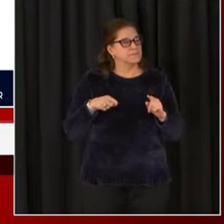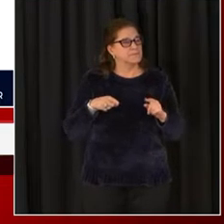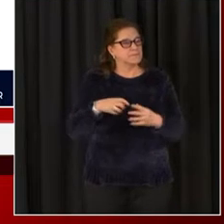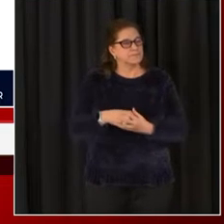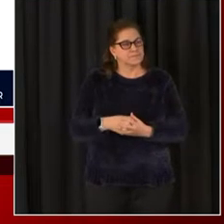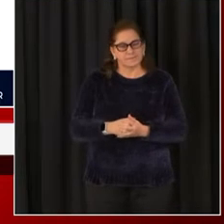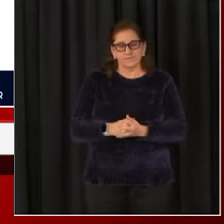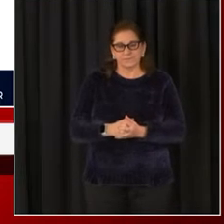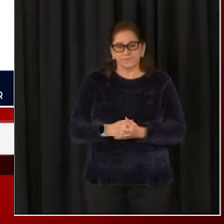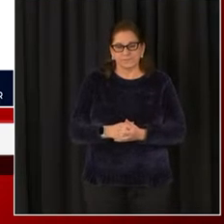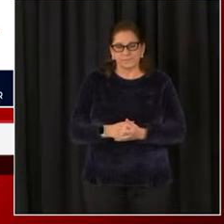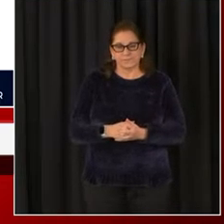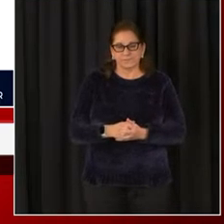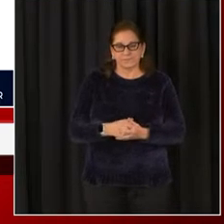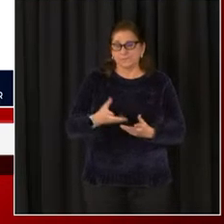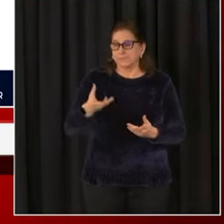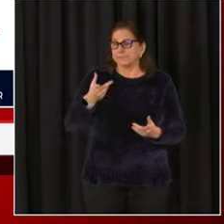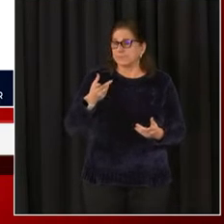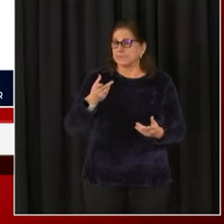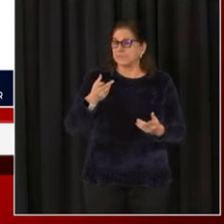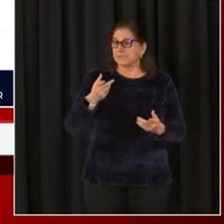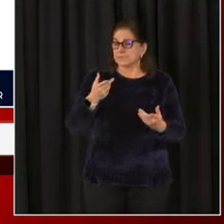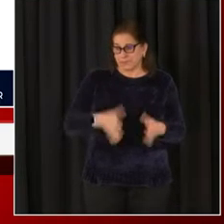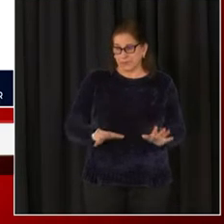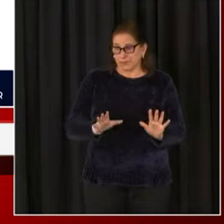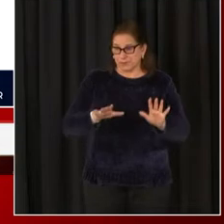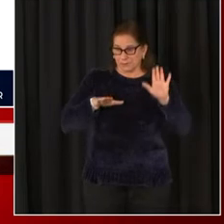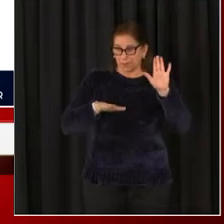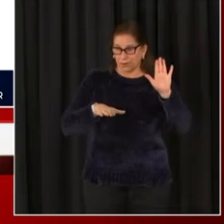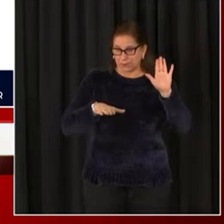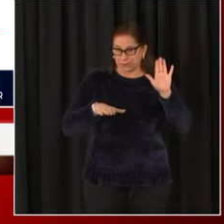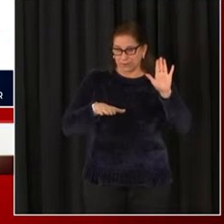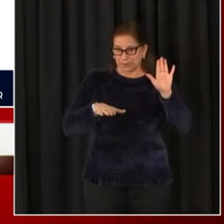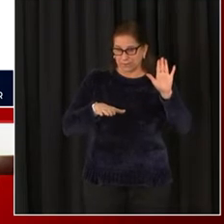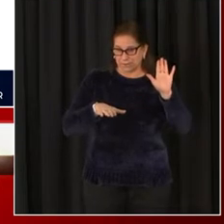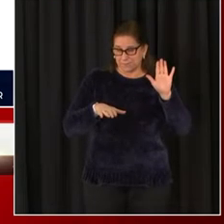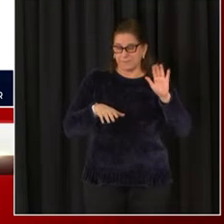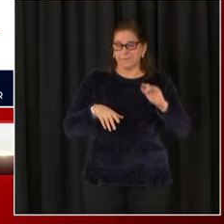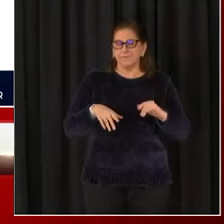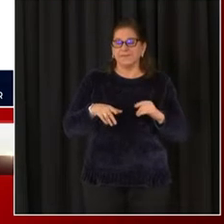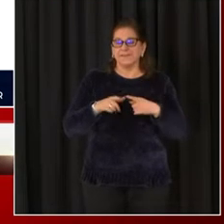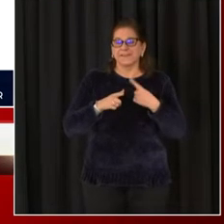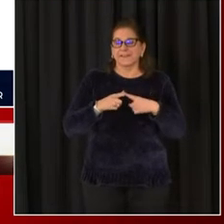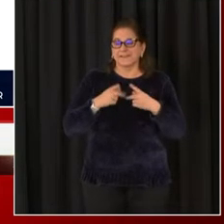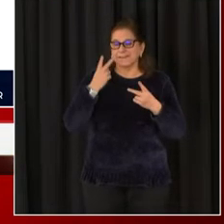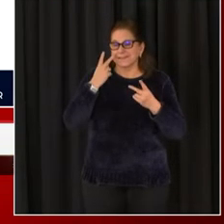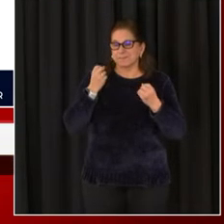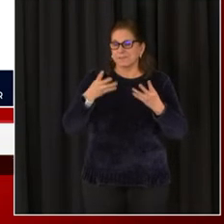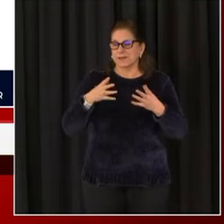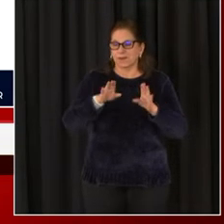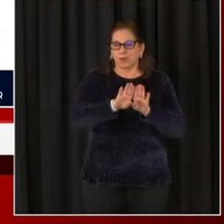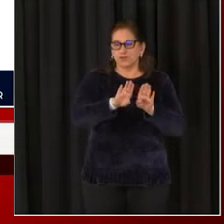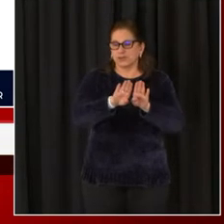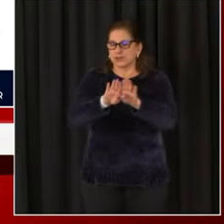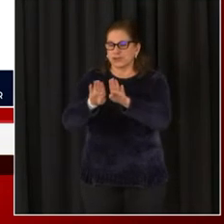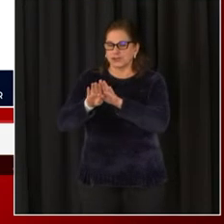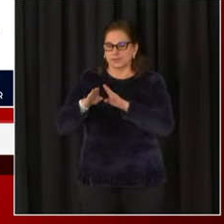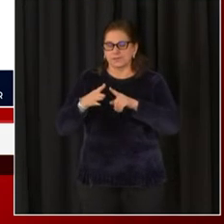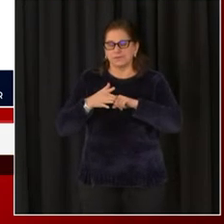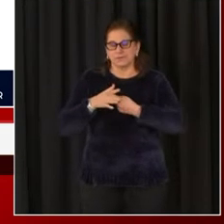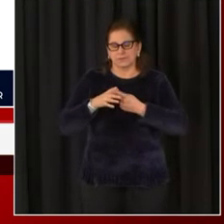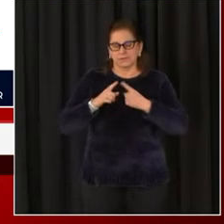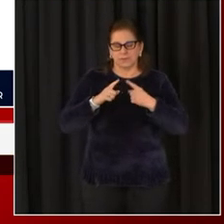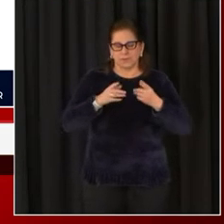seen road openings already beginning in the areas around the mall and downtown that were